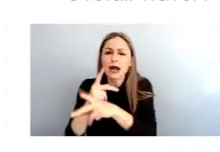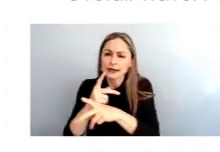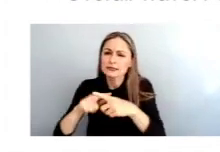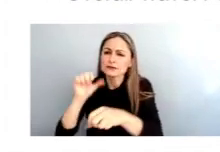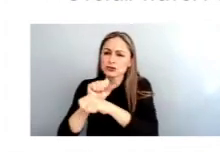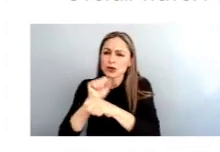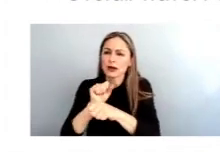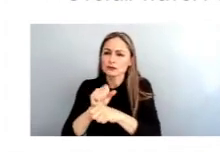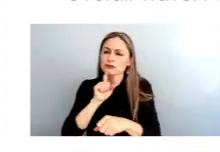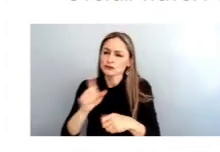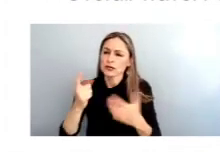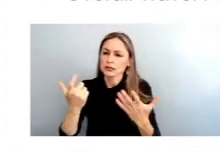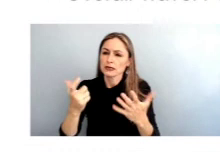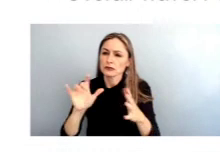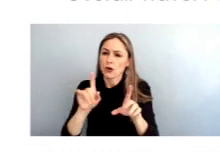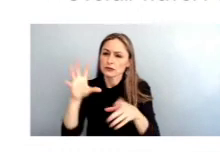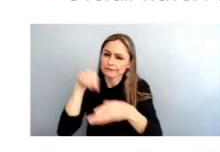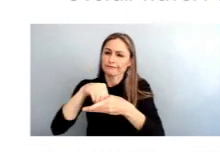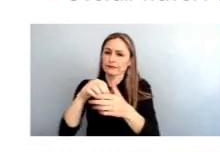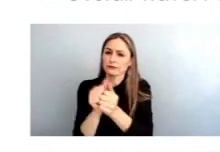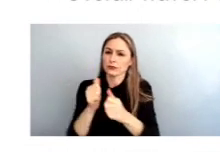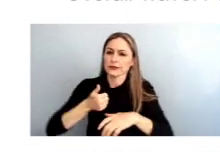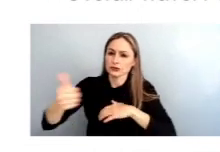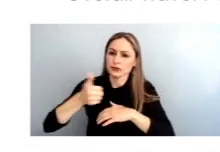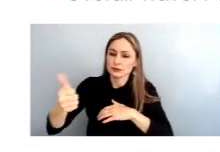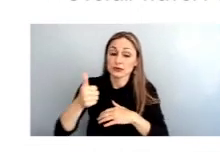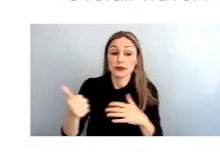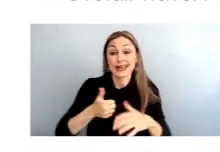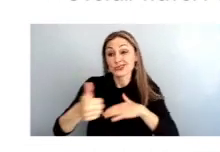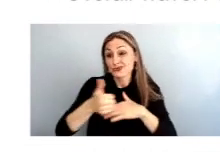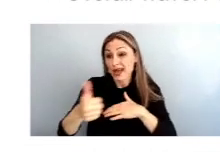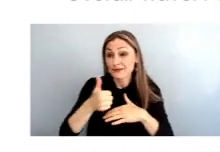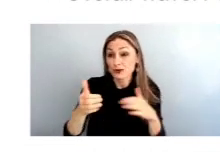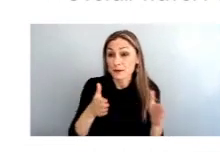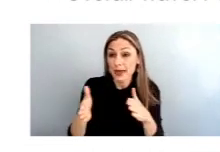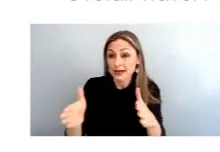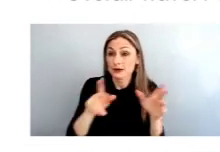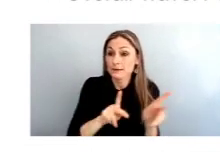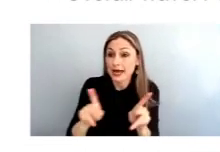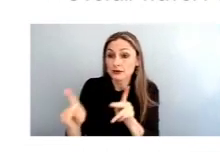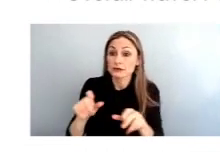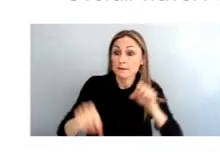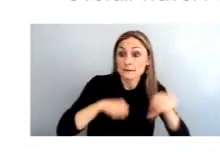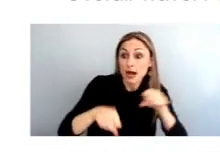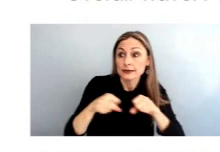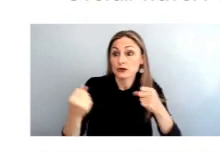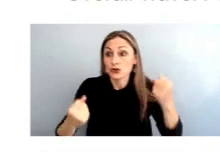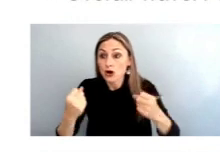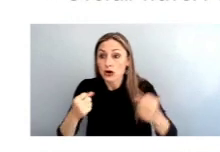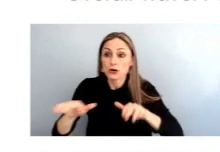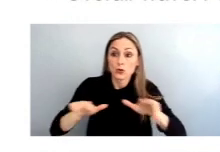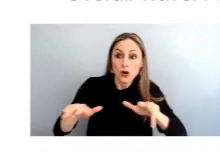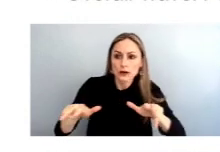needed. The other thing is the overall travel pattern. So where are people traveling every day, whether they're doing it by bike or by car or by walking. We want to make sure